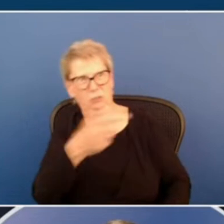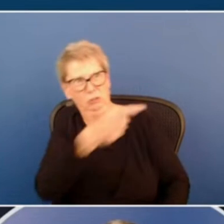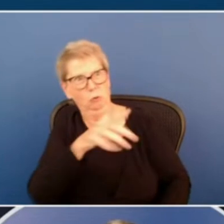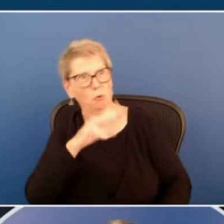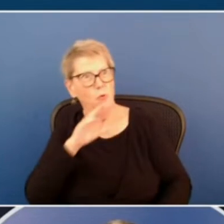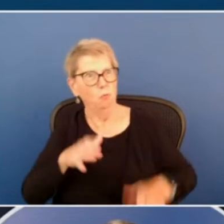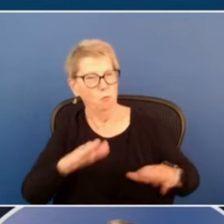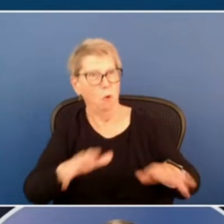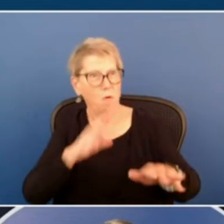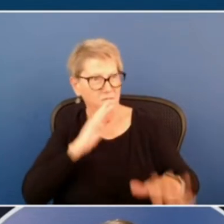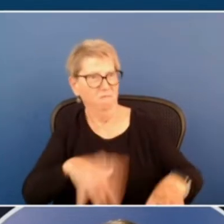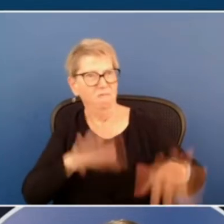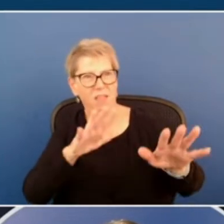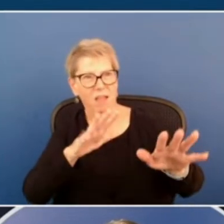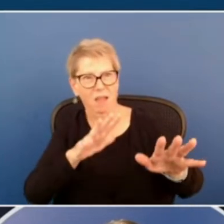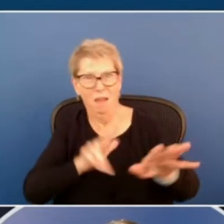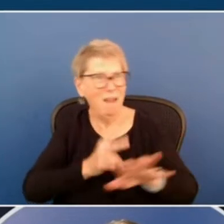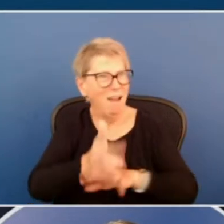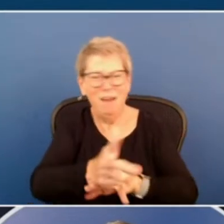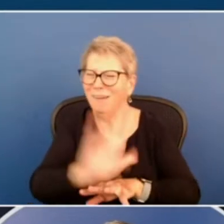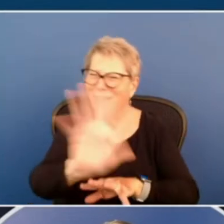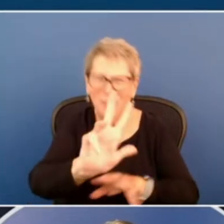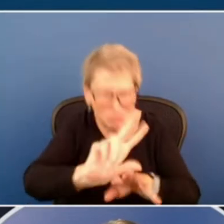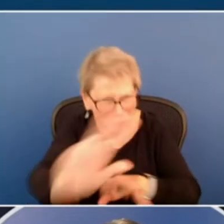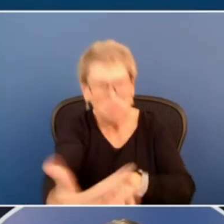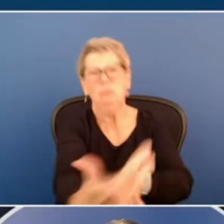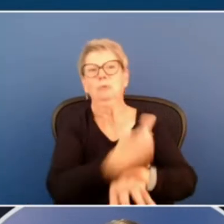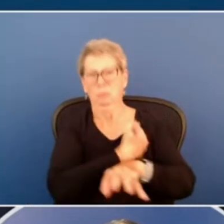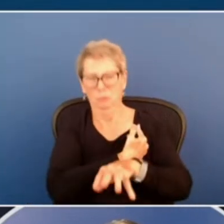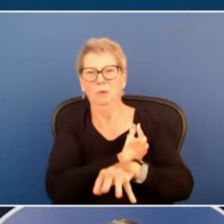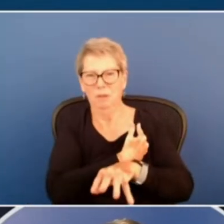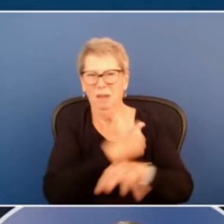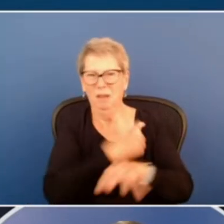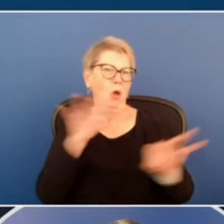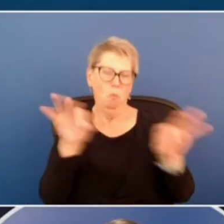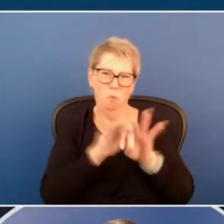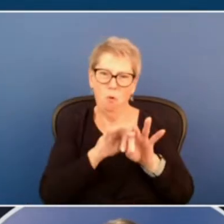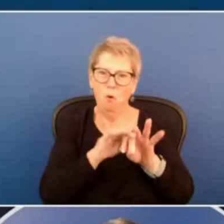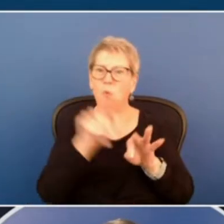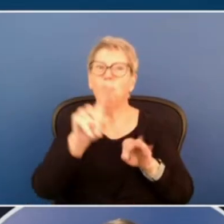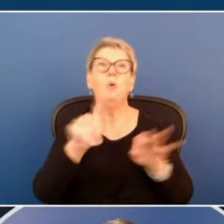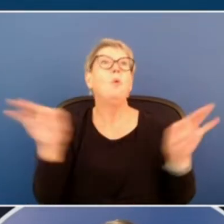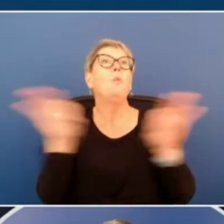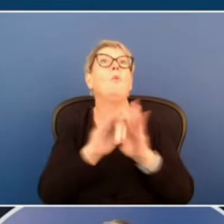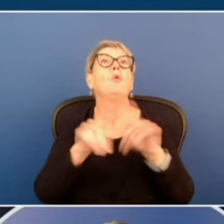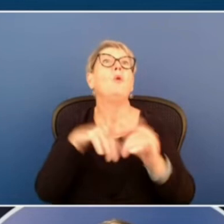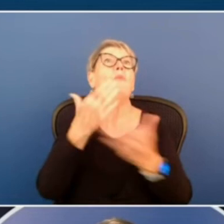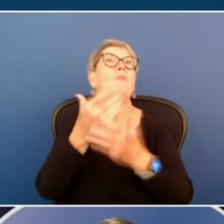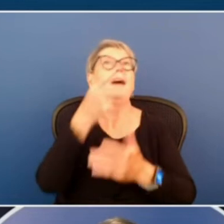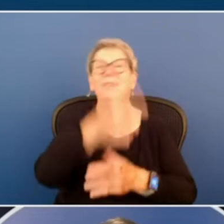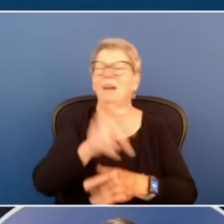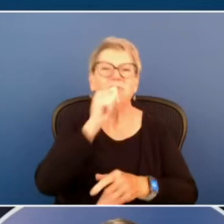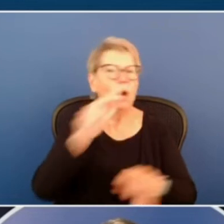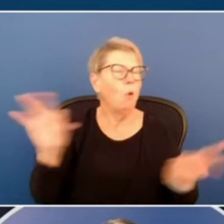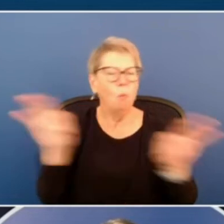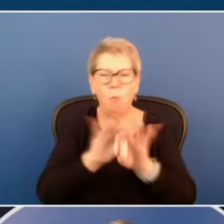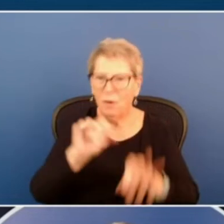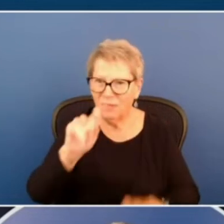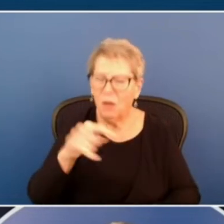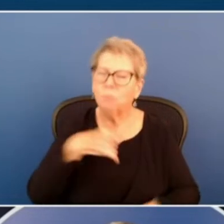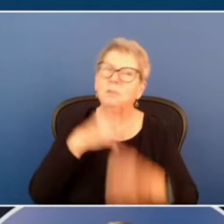turn around. It's not worth it. Wherever you're trying to get to is absolutely not worth it. We care about you.